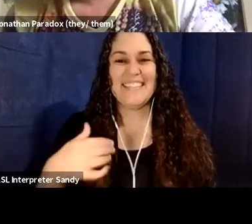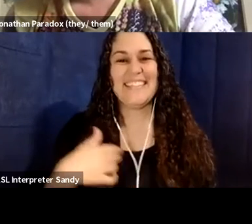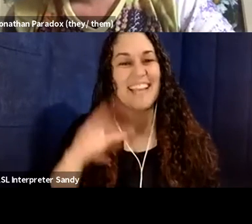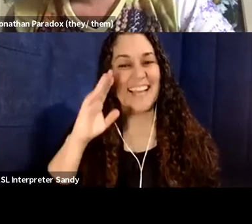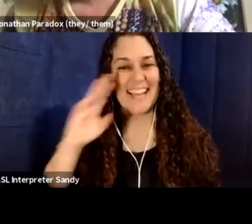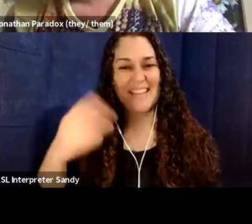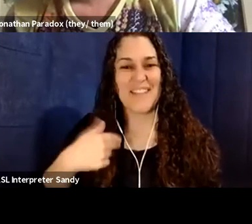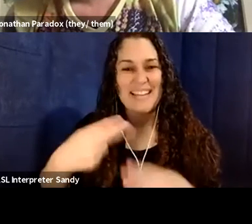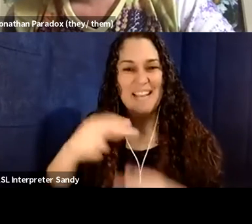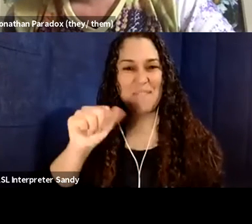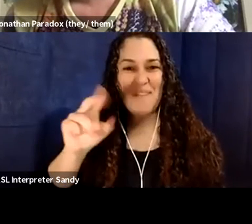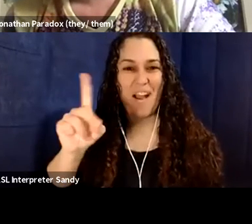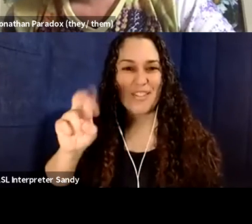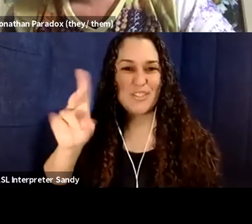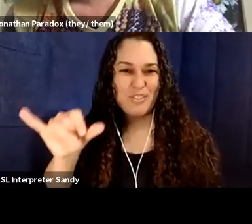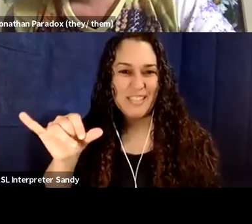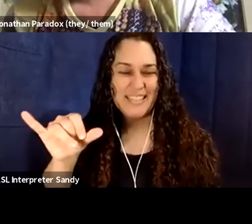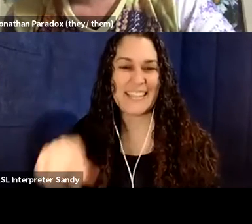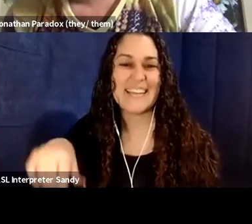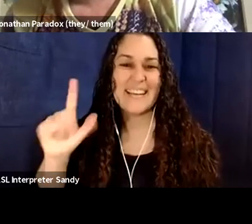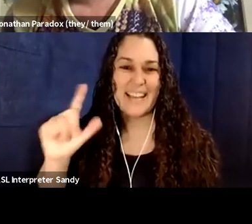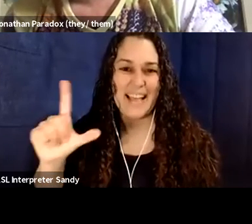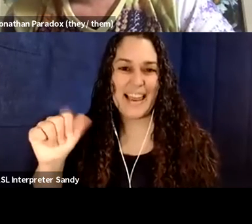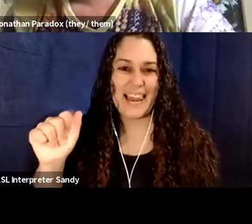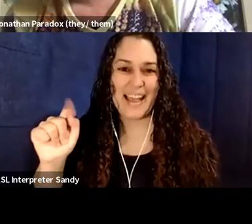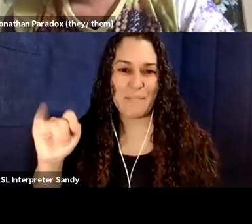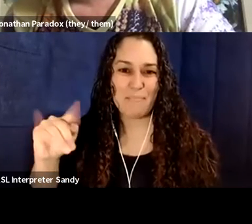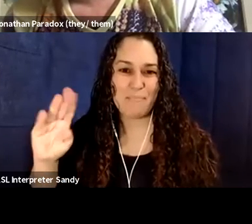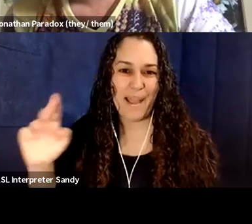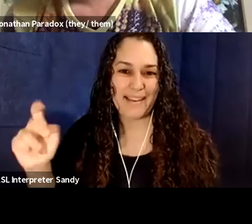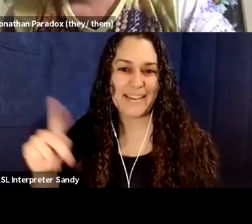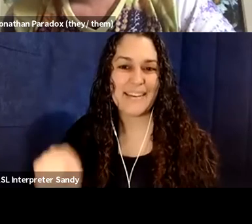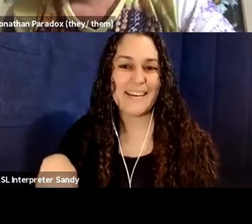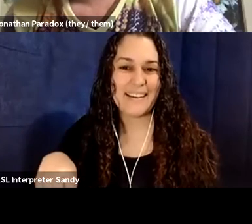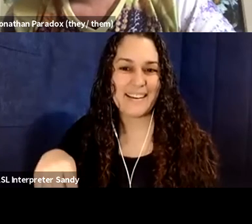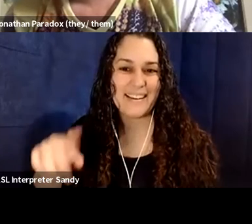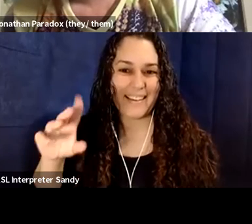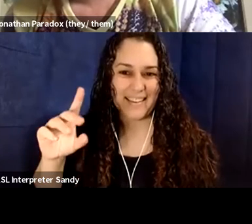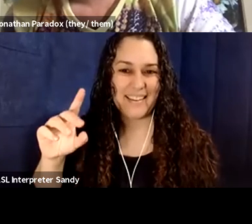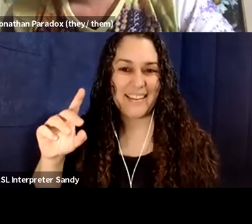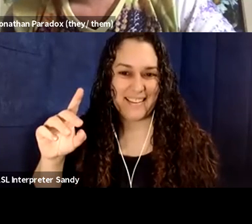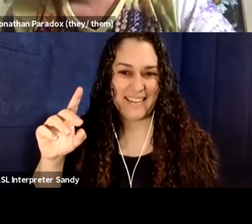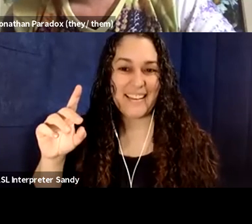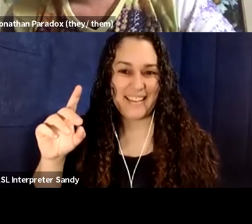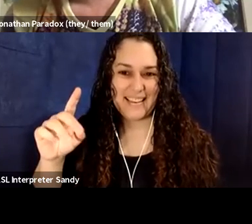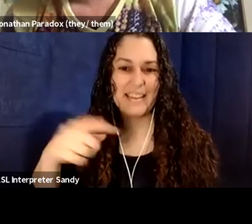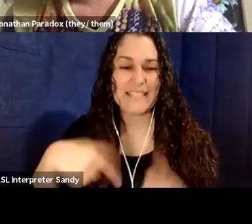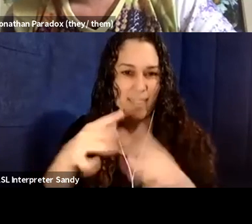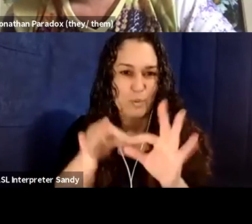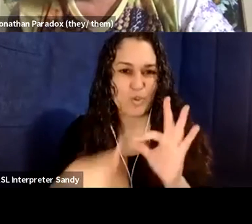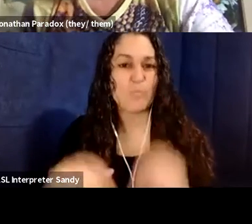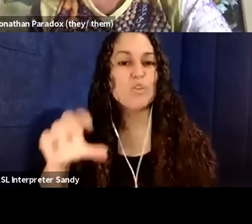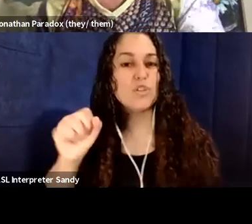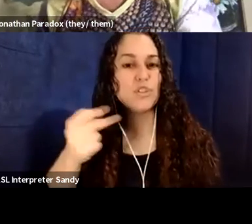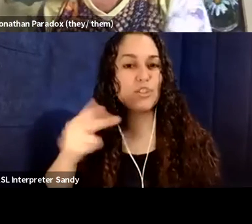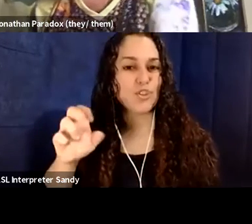my name is Audrey Ramirez, loud and back. Um, I am a sign language interpreter. My pronouns are she, her,